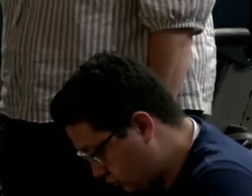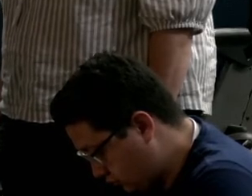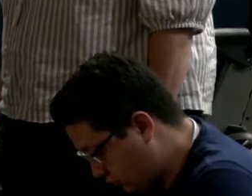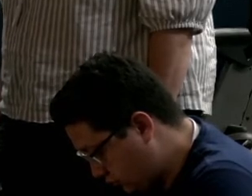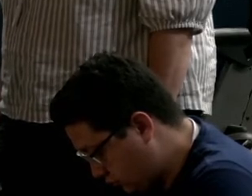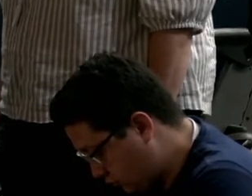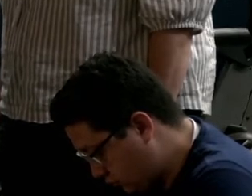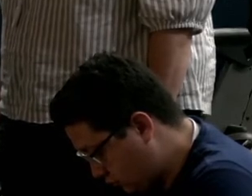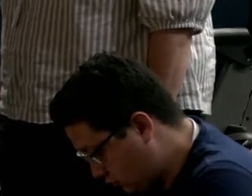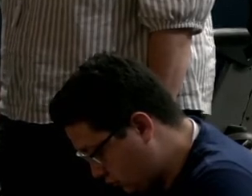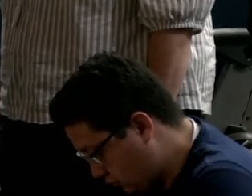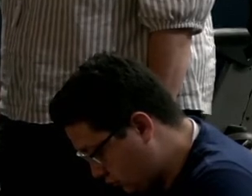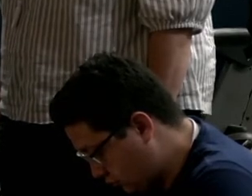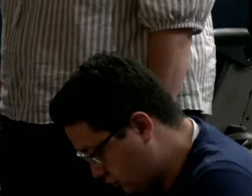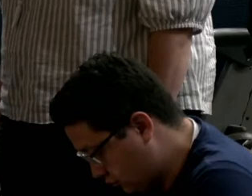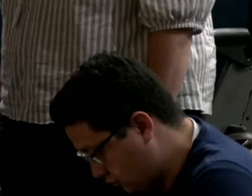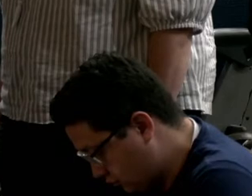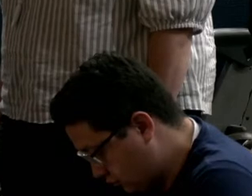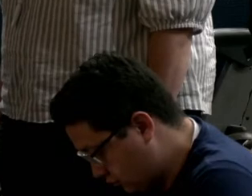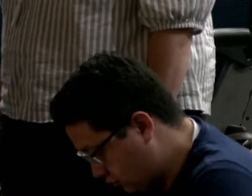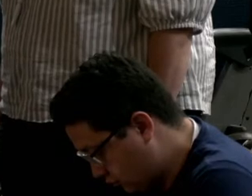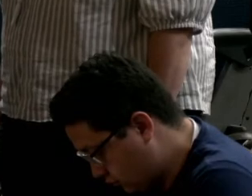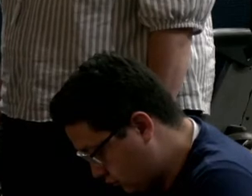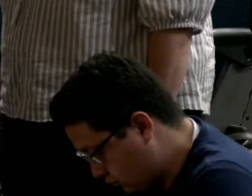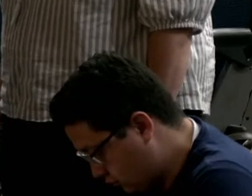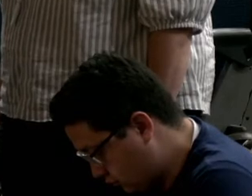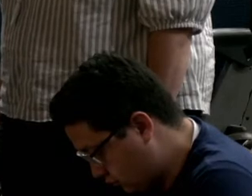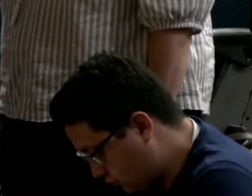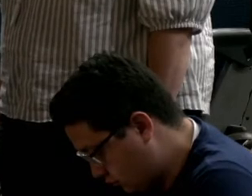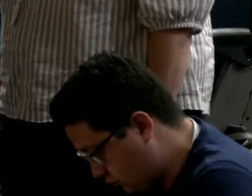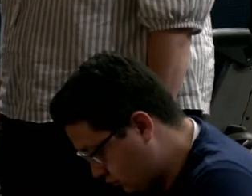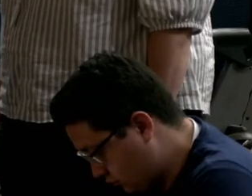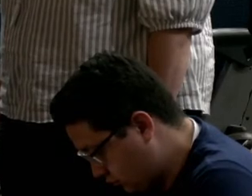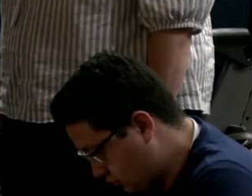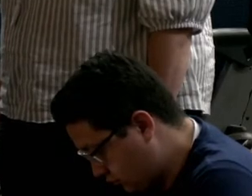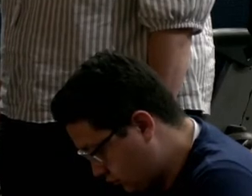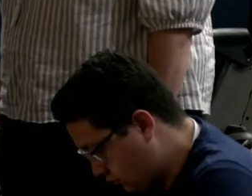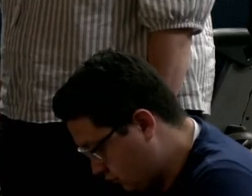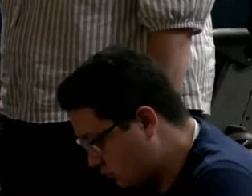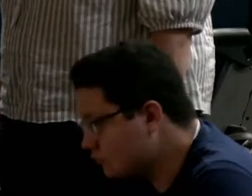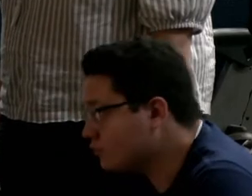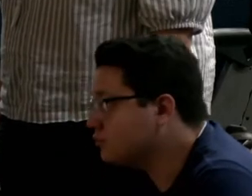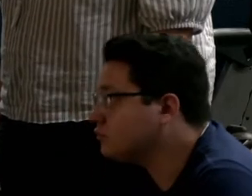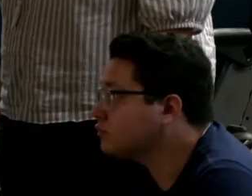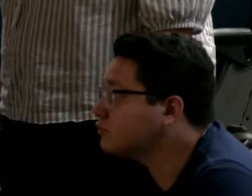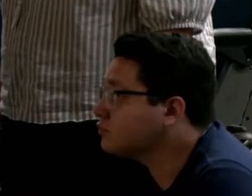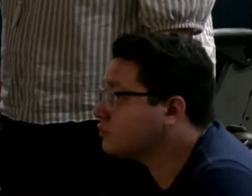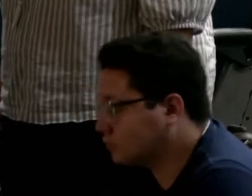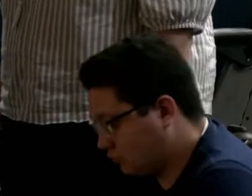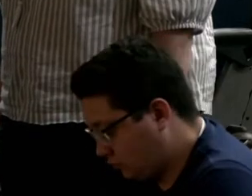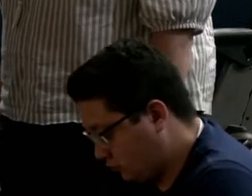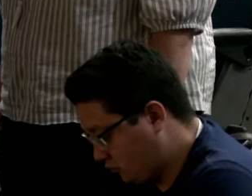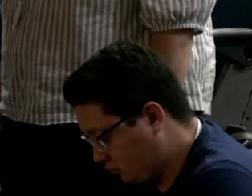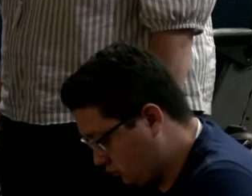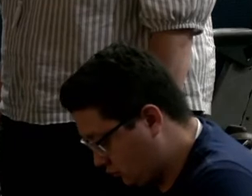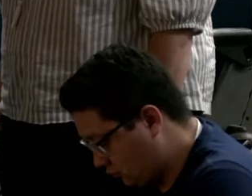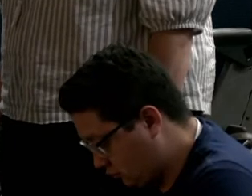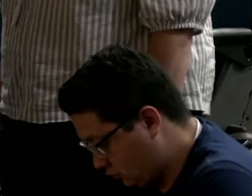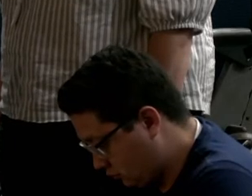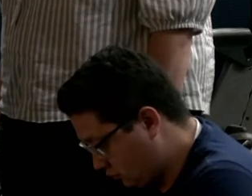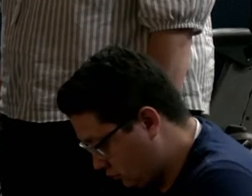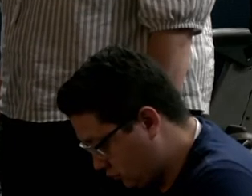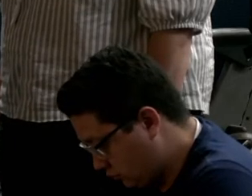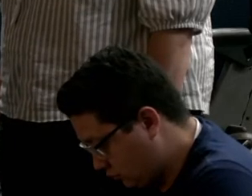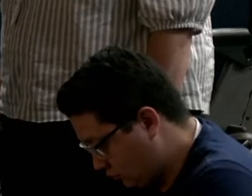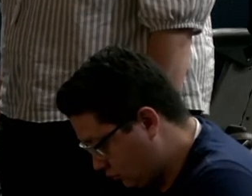back the elementary and middle school, and it's working, to be honest with you. They also have an app called Zoom. It's Z-U-M though. And we use that and